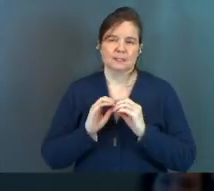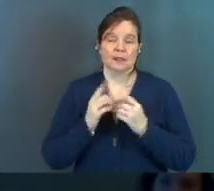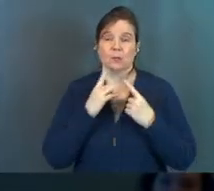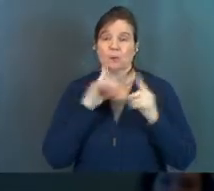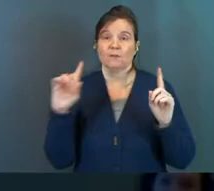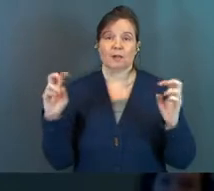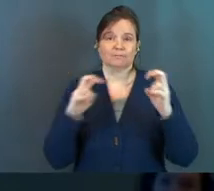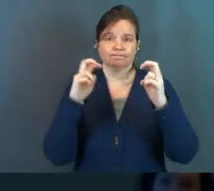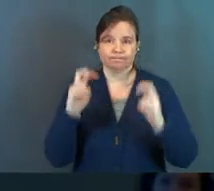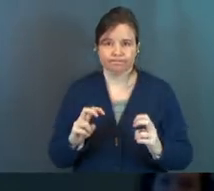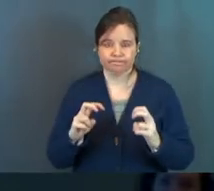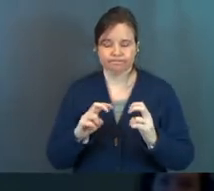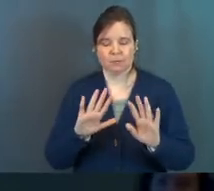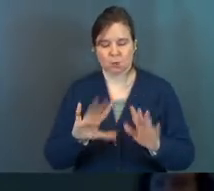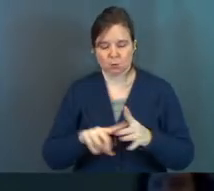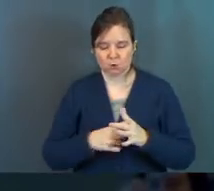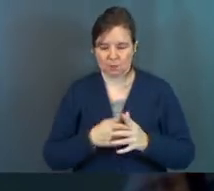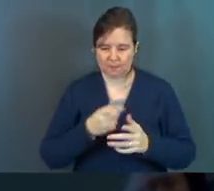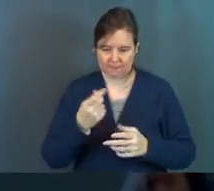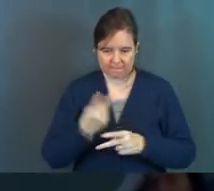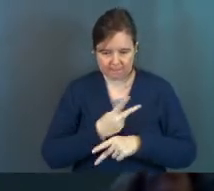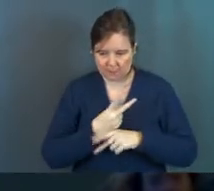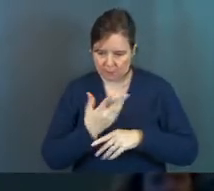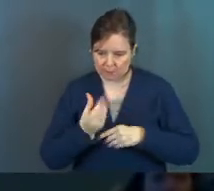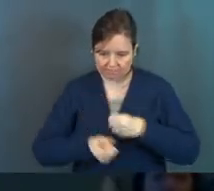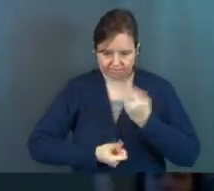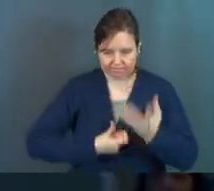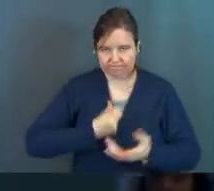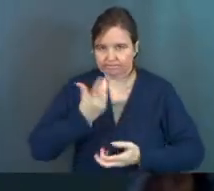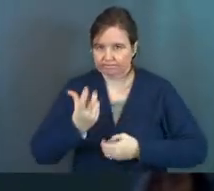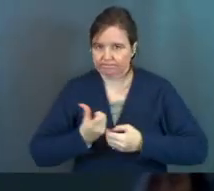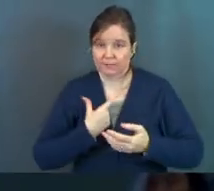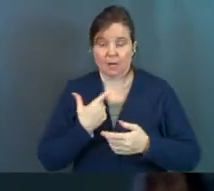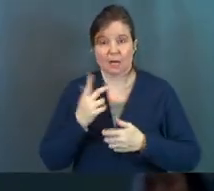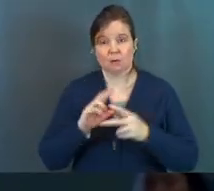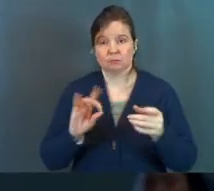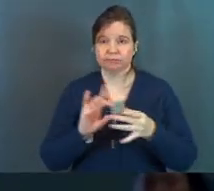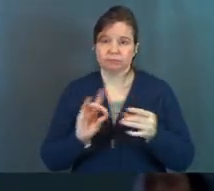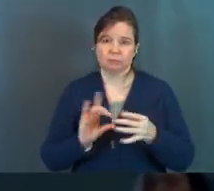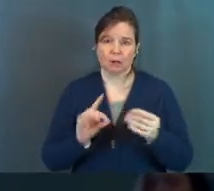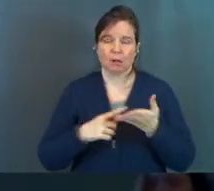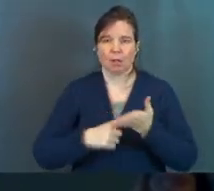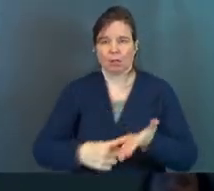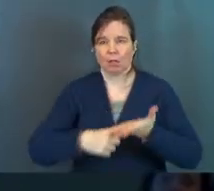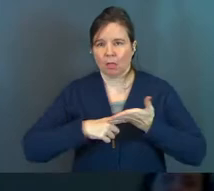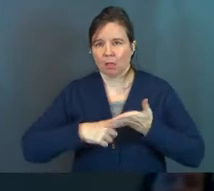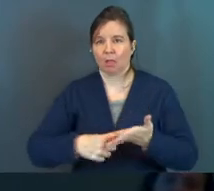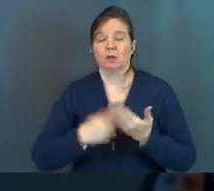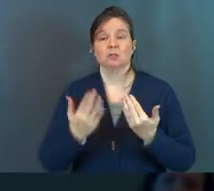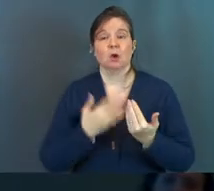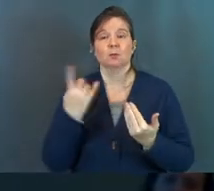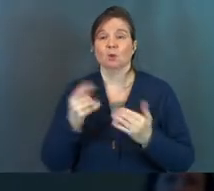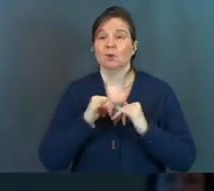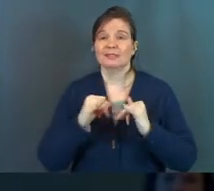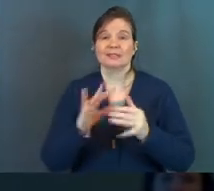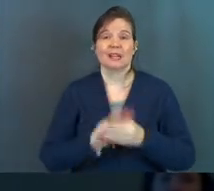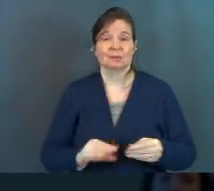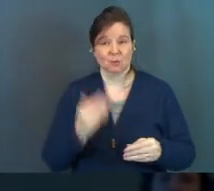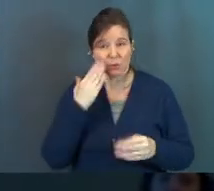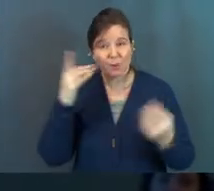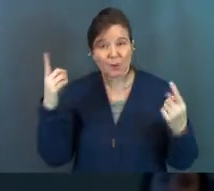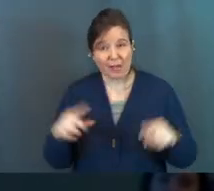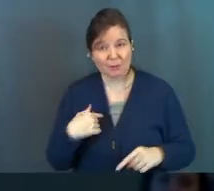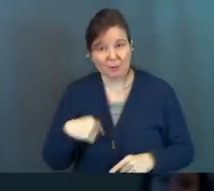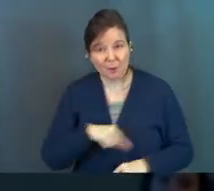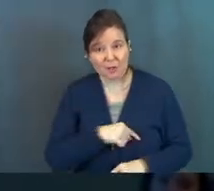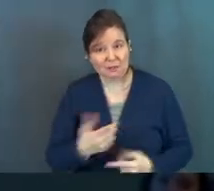finally have the conversation, we'll come together and we'll start unpacking everything. And as we talk through everything, it's almost always the same story. Do you